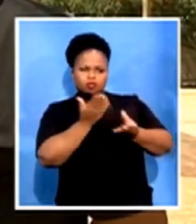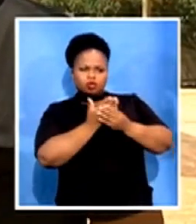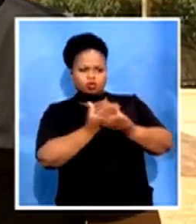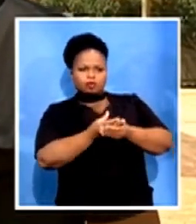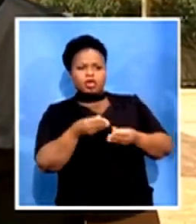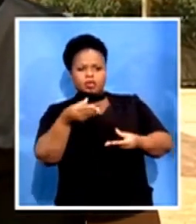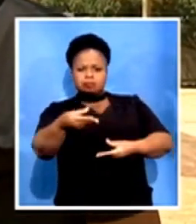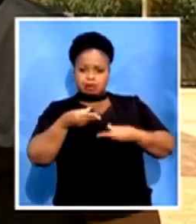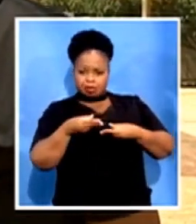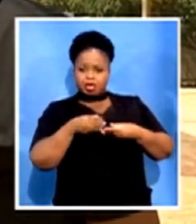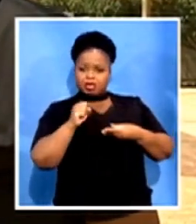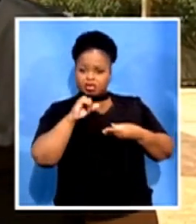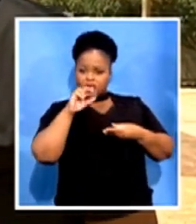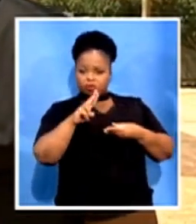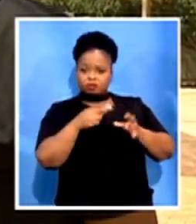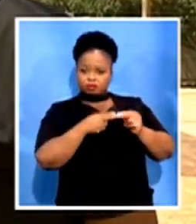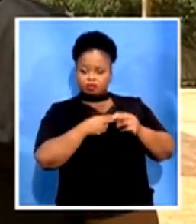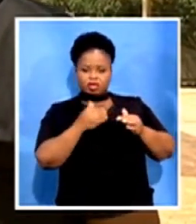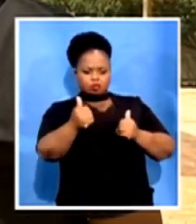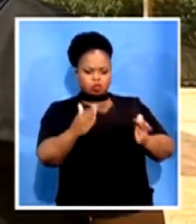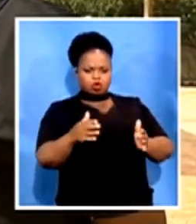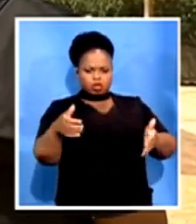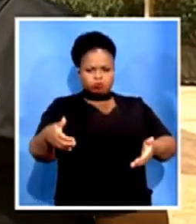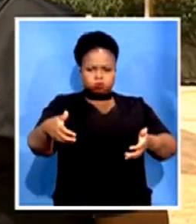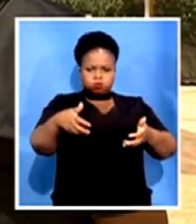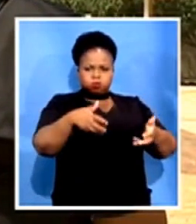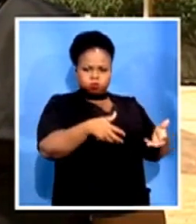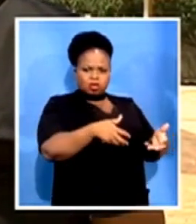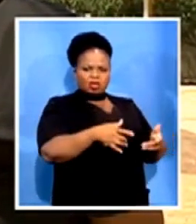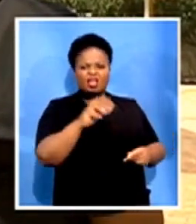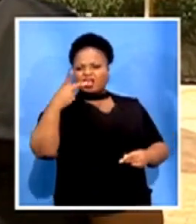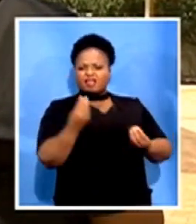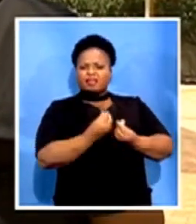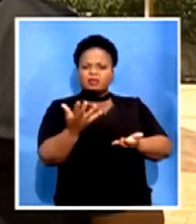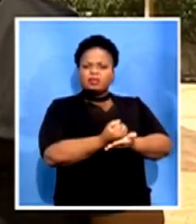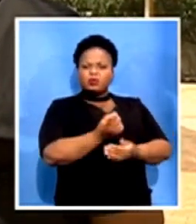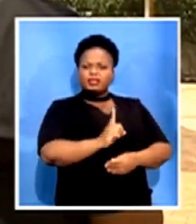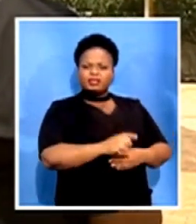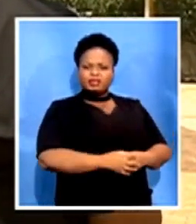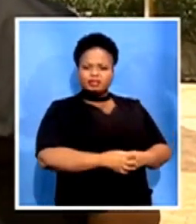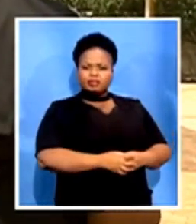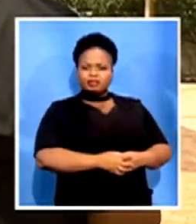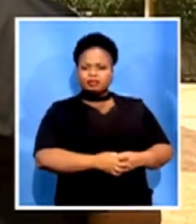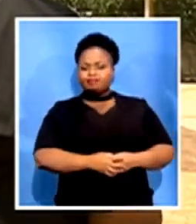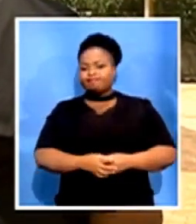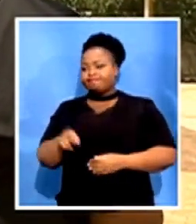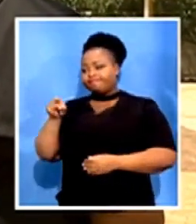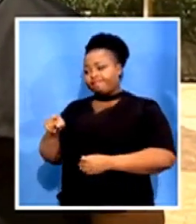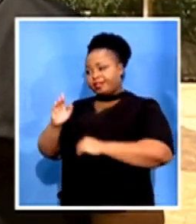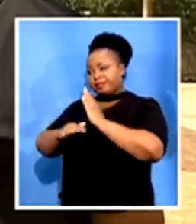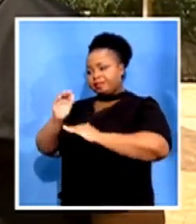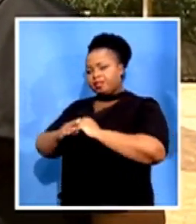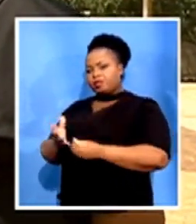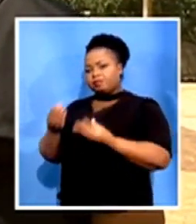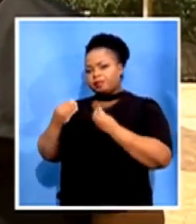in boxes. What are some of the things that you confiscated? So far, we got from the building the personnel files. We also got